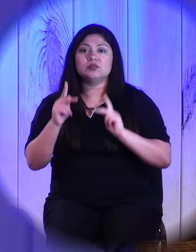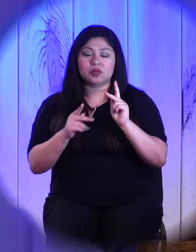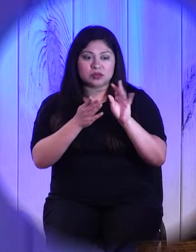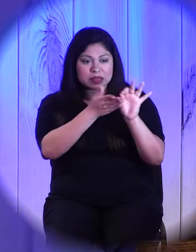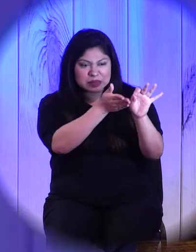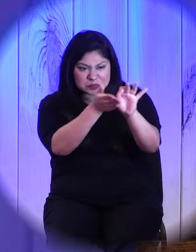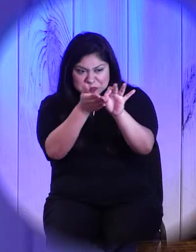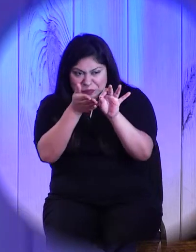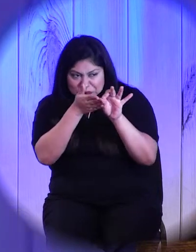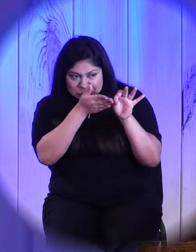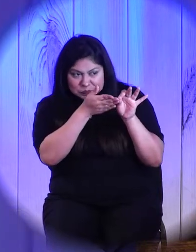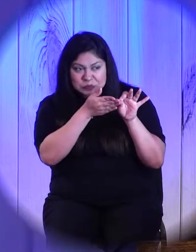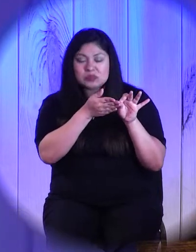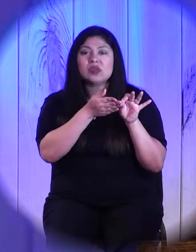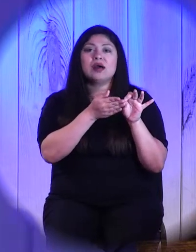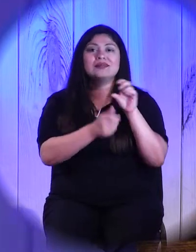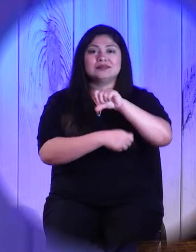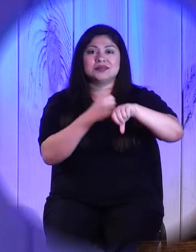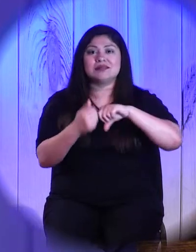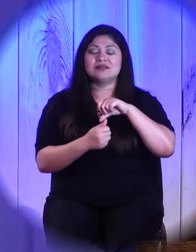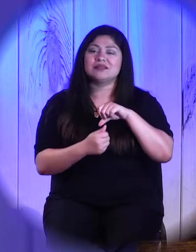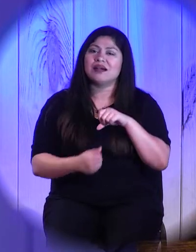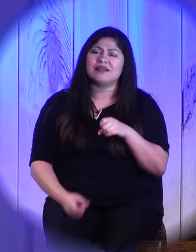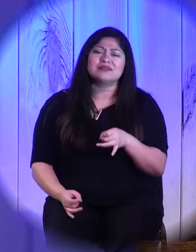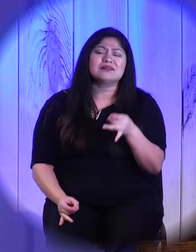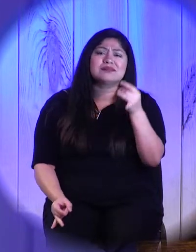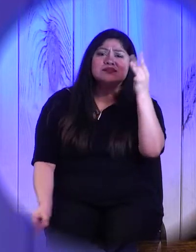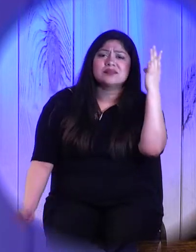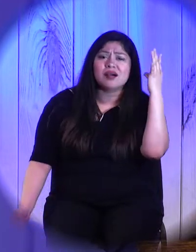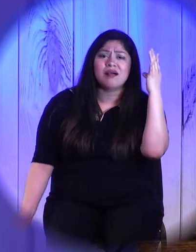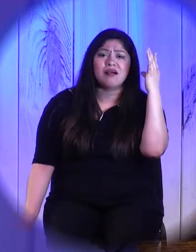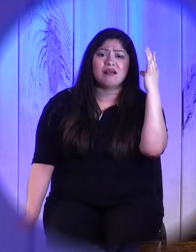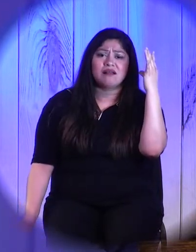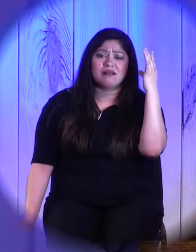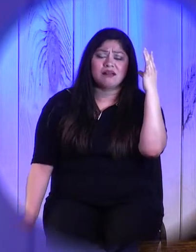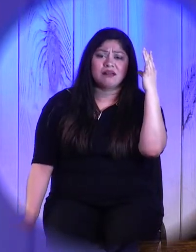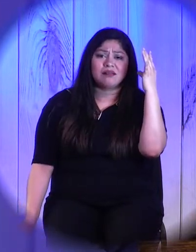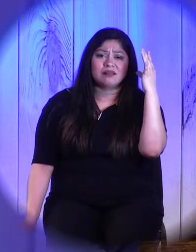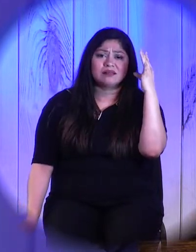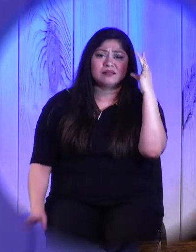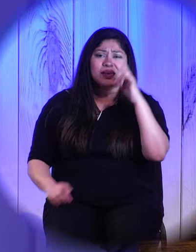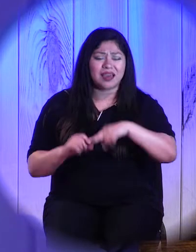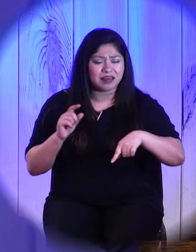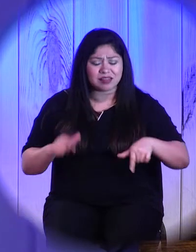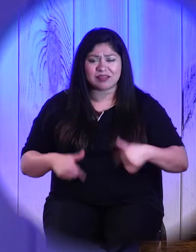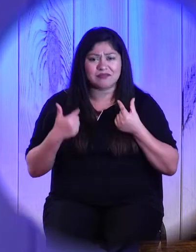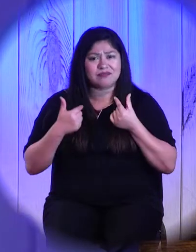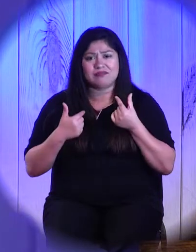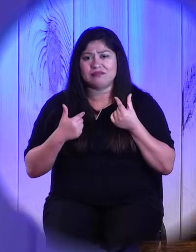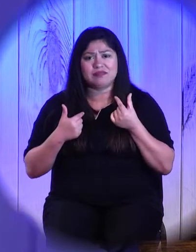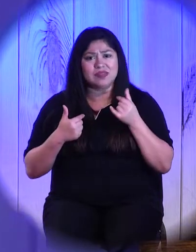another. And it is a miserable, terrible way to live. It is a torturous way to live.